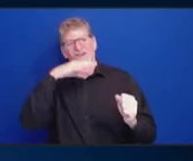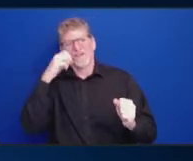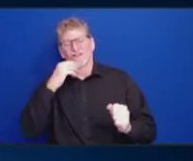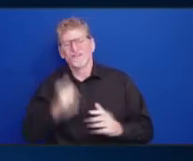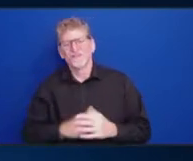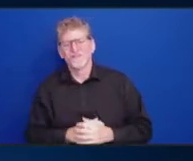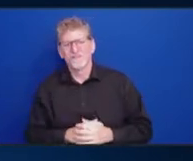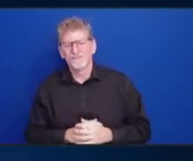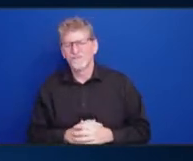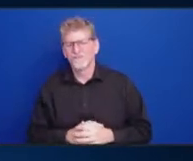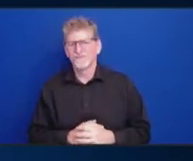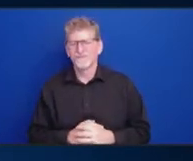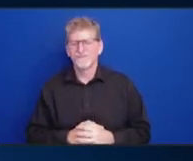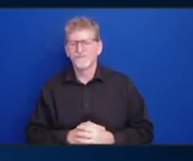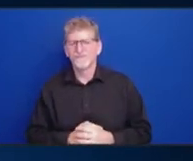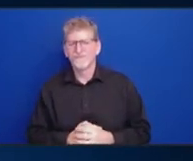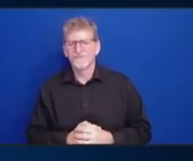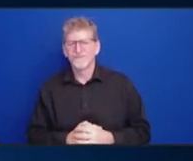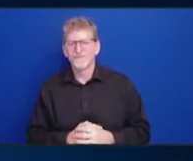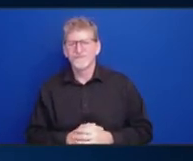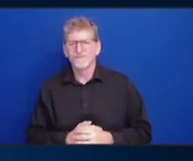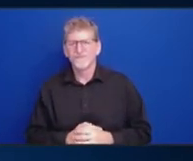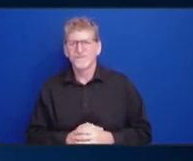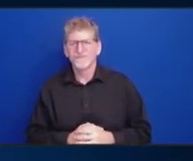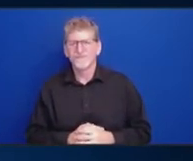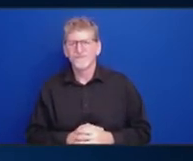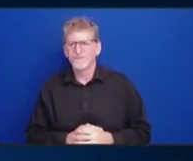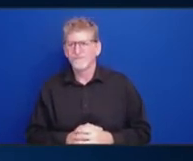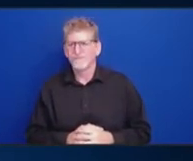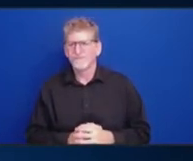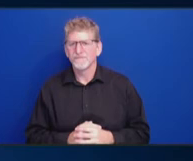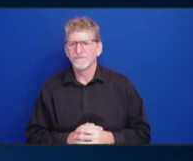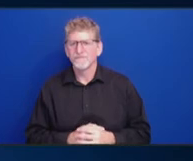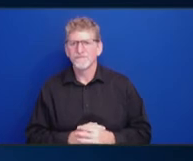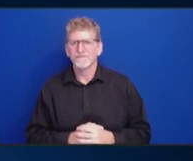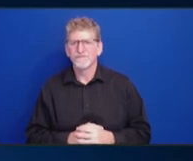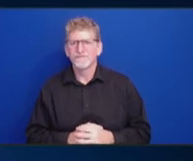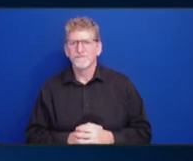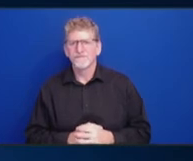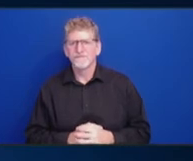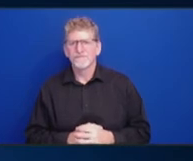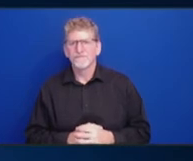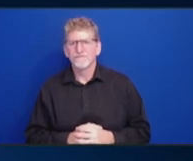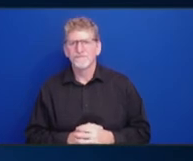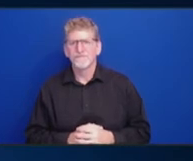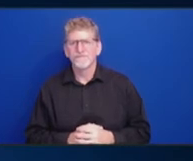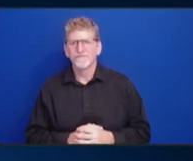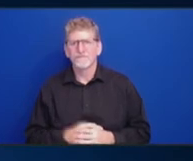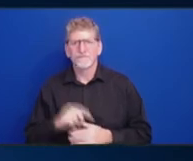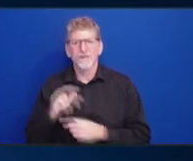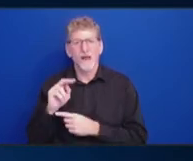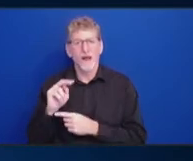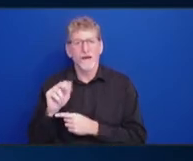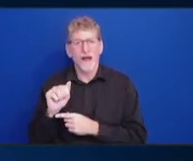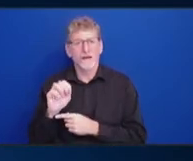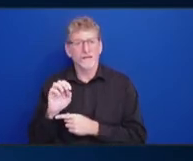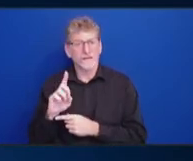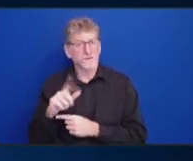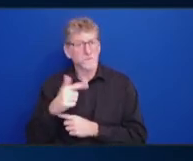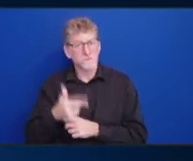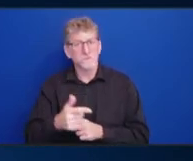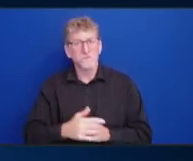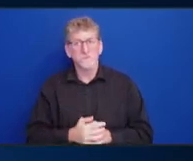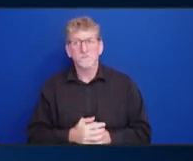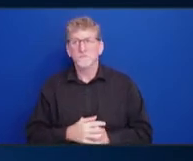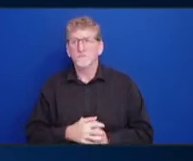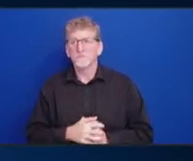that question, too. I think that's a great point. Naheeb? Marcella- Hi. I just want to second Mia. Like,